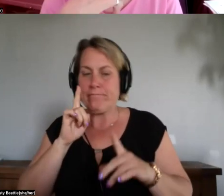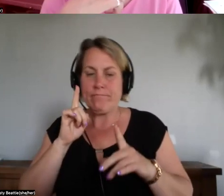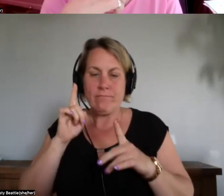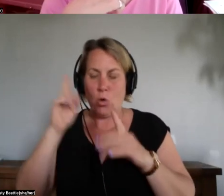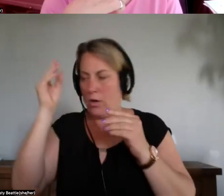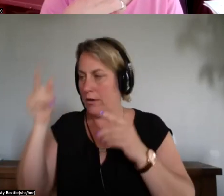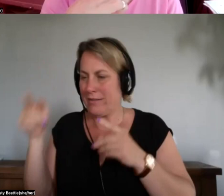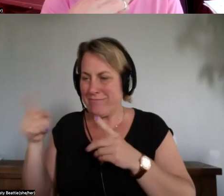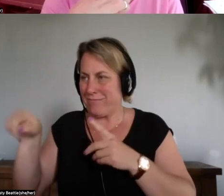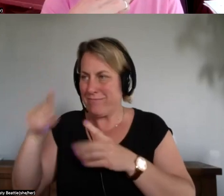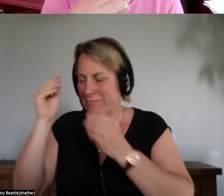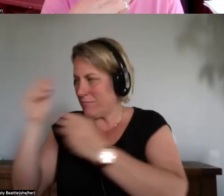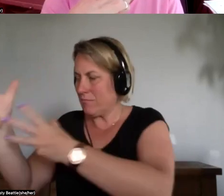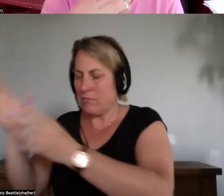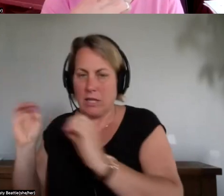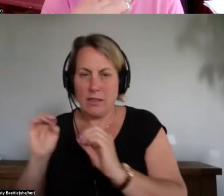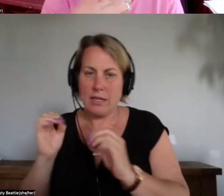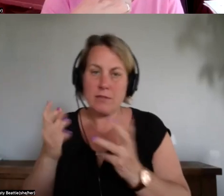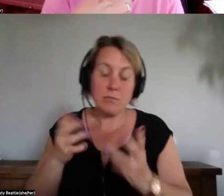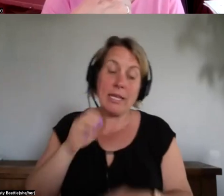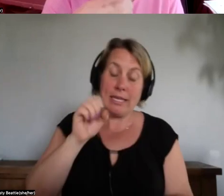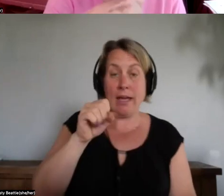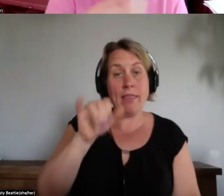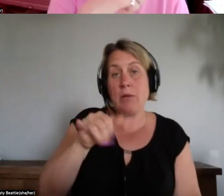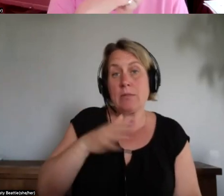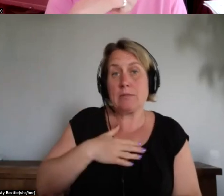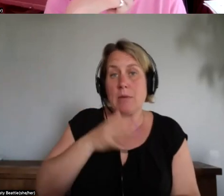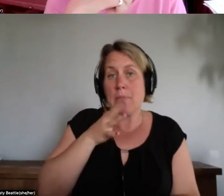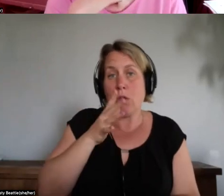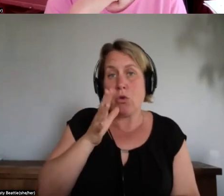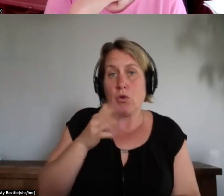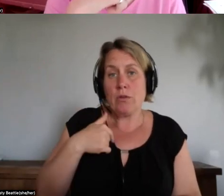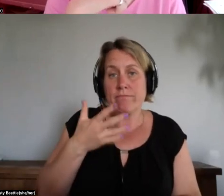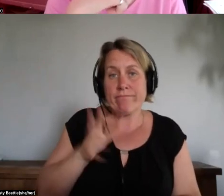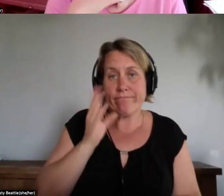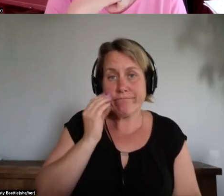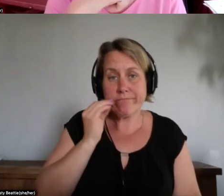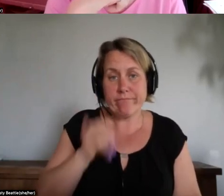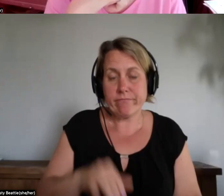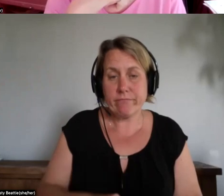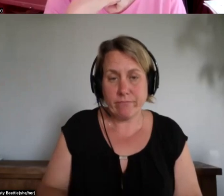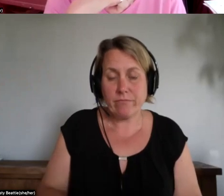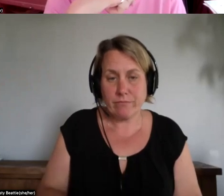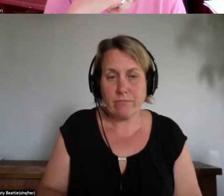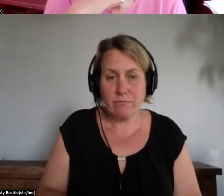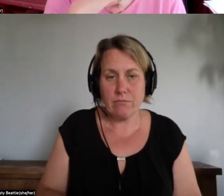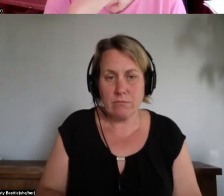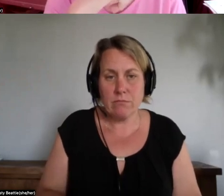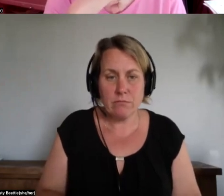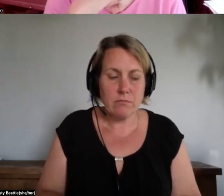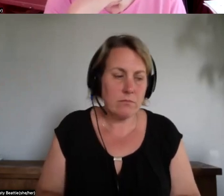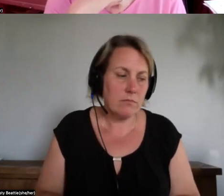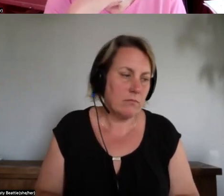i i would say that was my mother my mother and um that